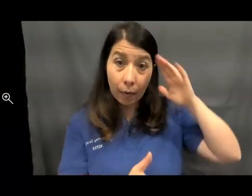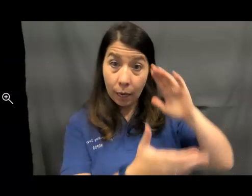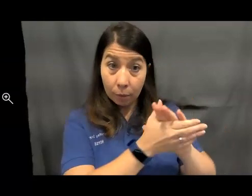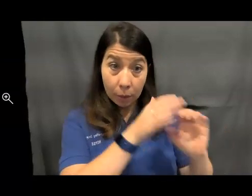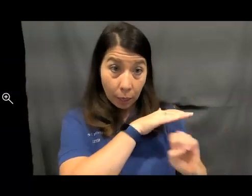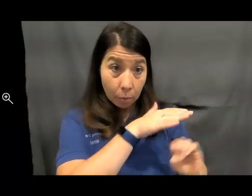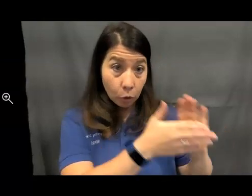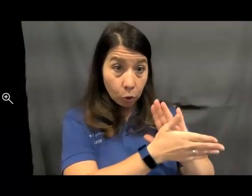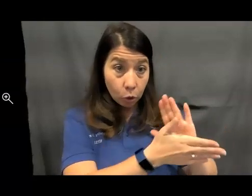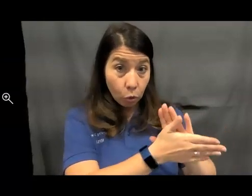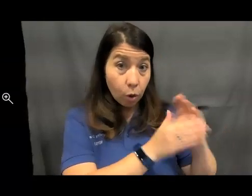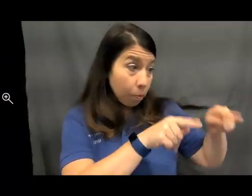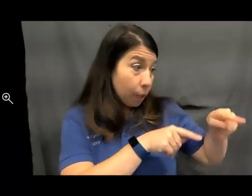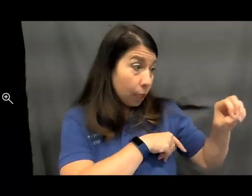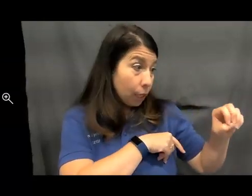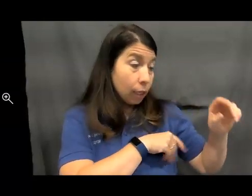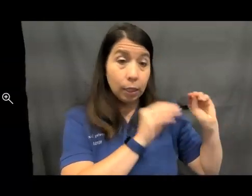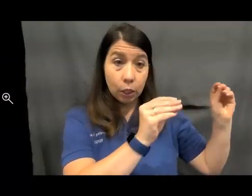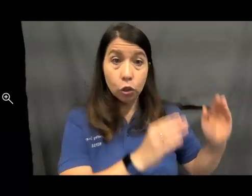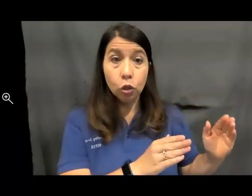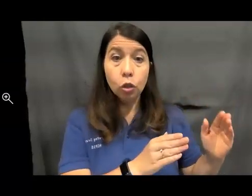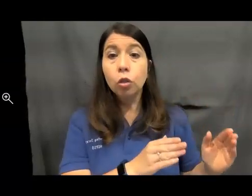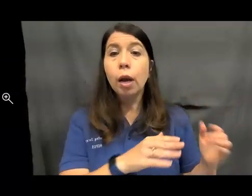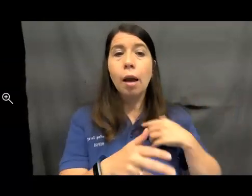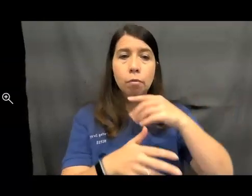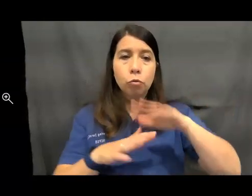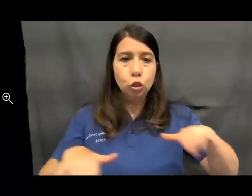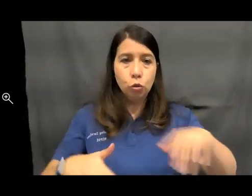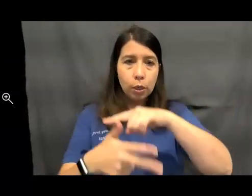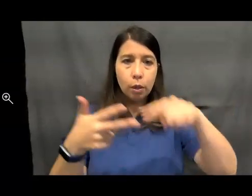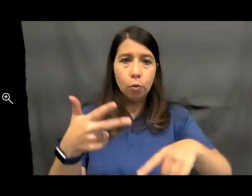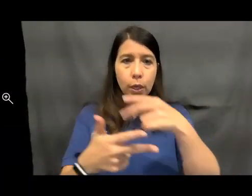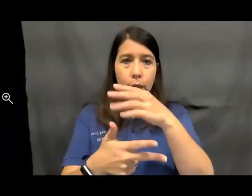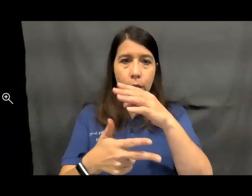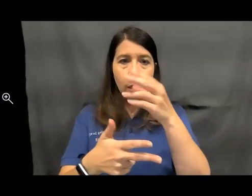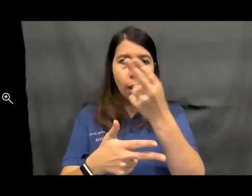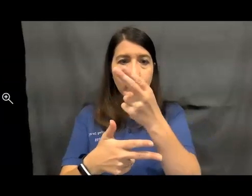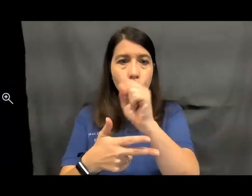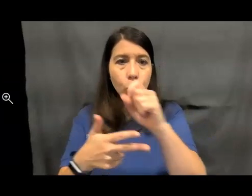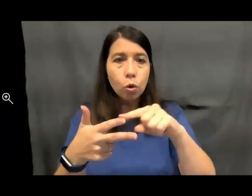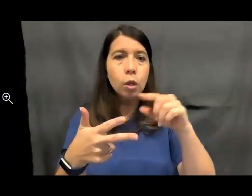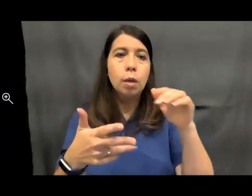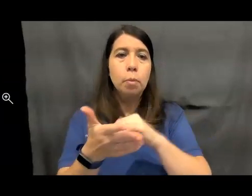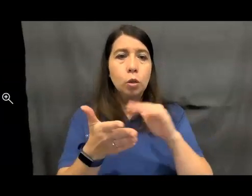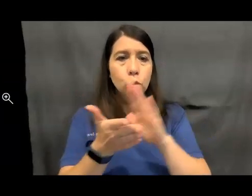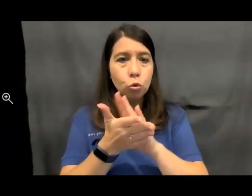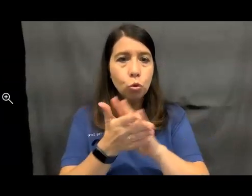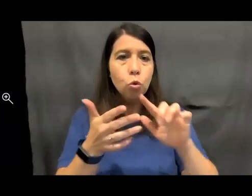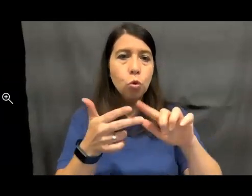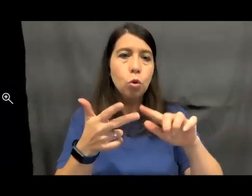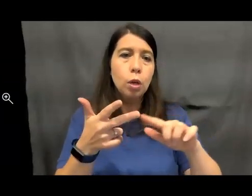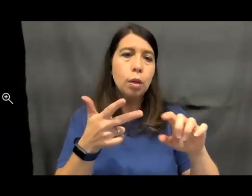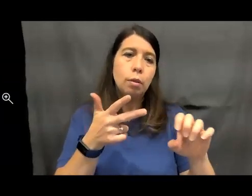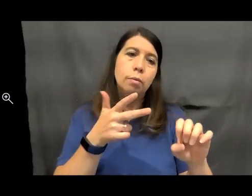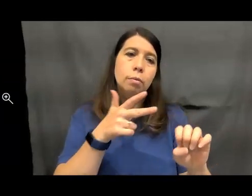Ashland Elementary, Benton Middle, and Colgan High School. I know this year is going to be different and will present us with new challenges. However, together we can